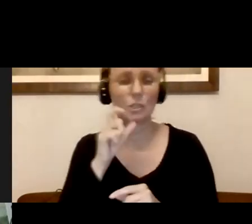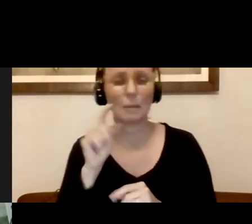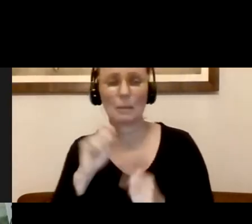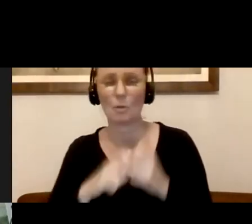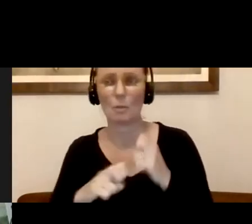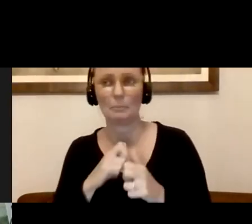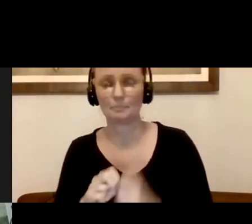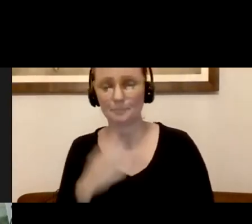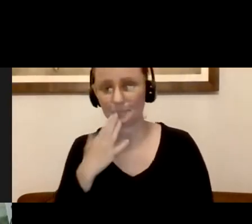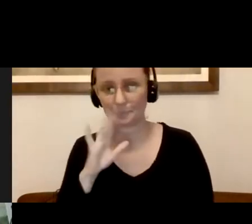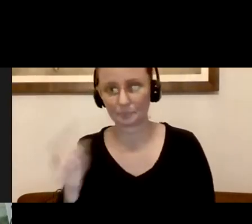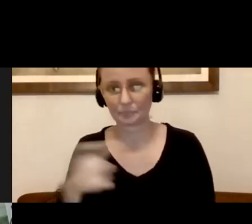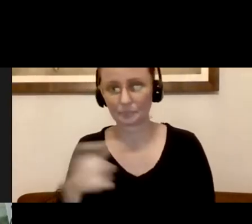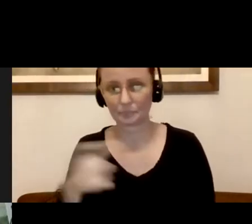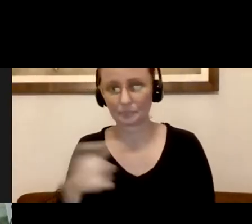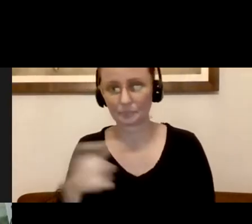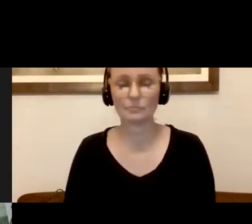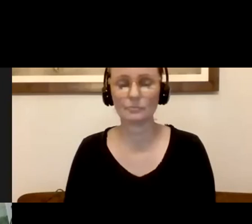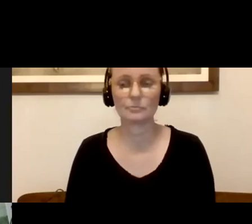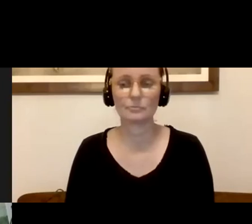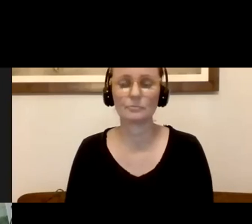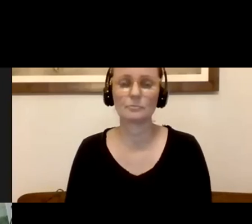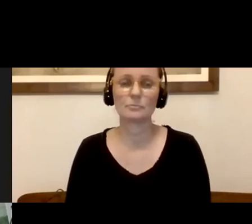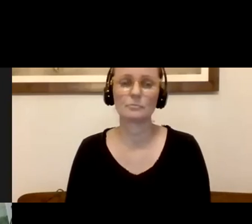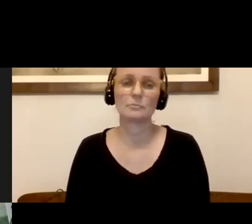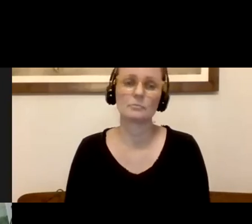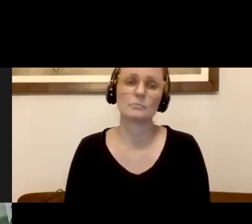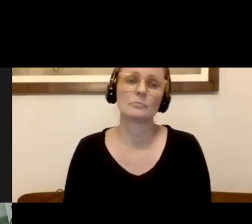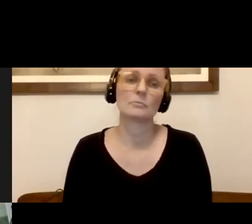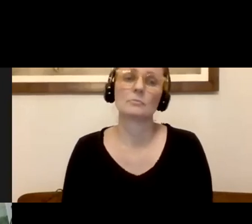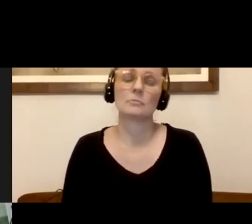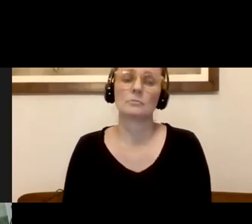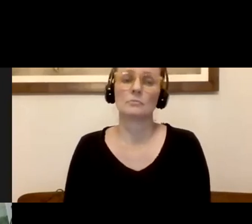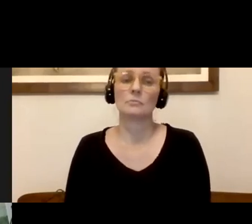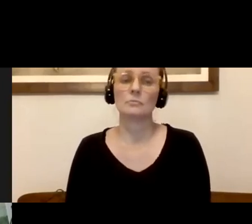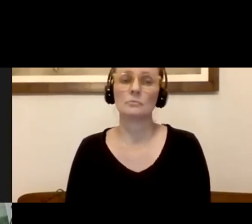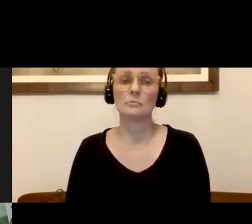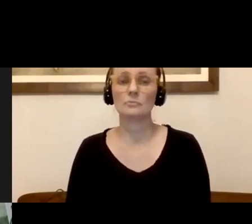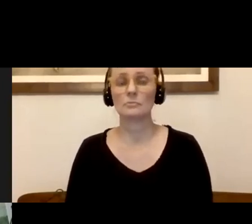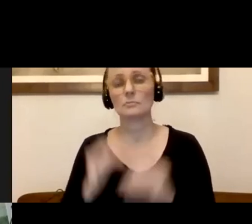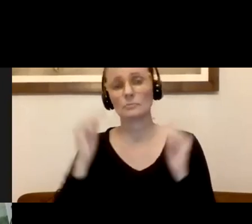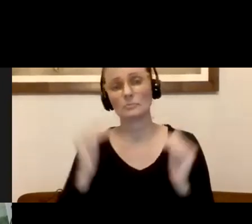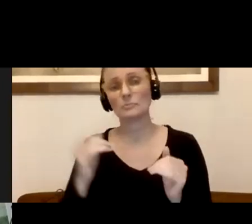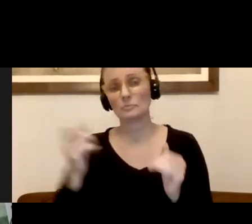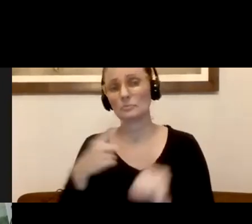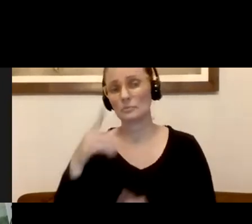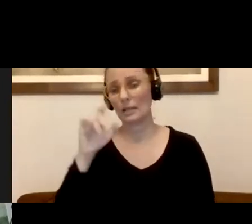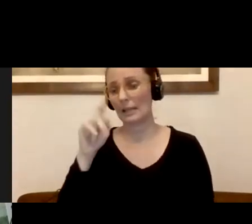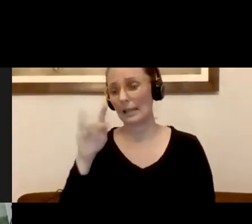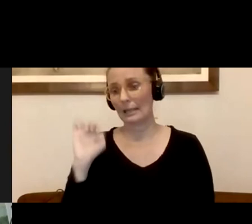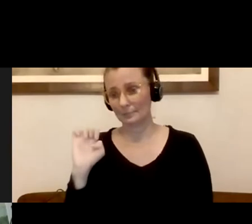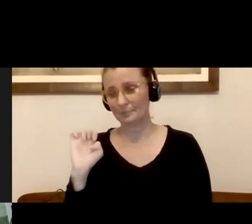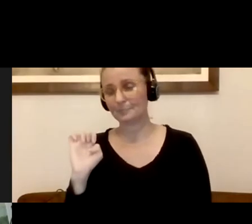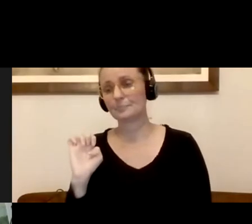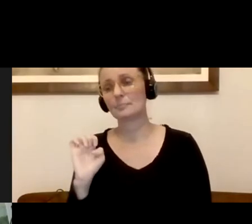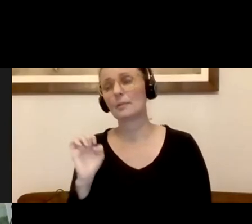question. The next question comes in the Q and a chat. It's from Elaine Corey. good evening, Elaine, and thank you for this question and comment. I'm going to read